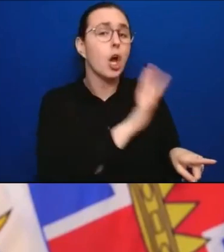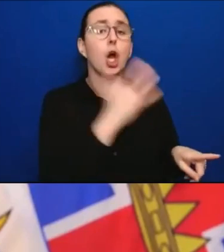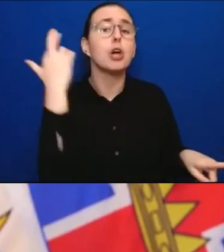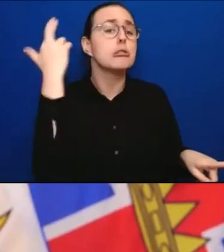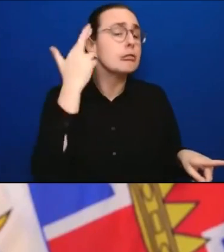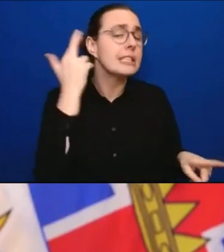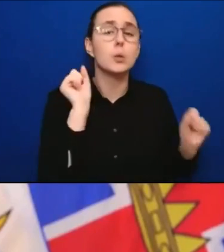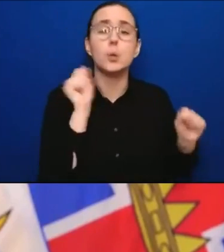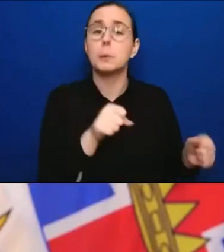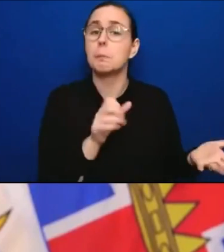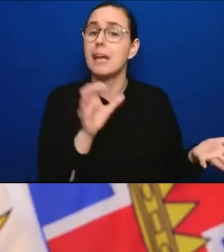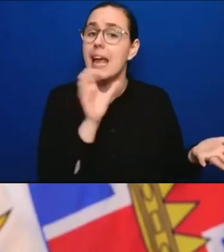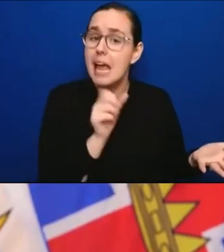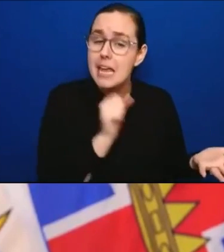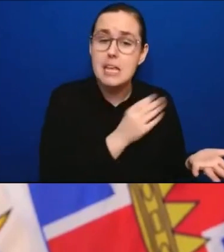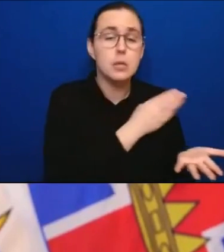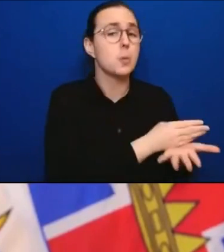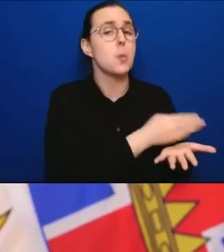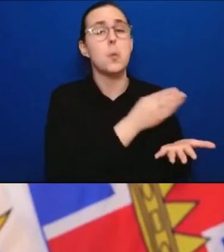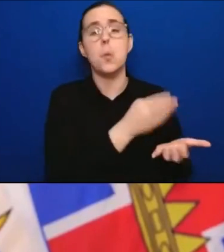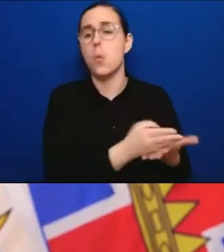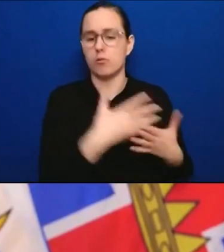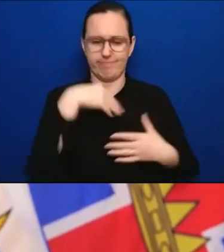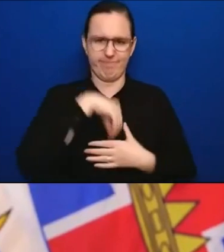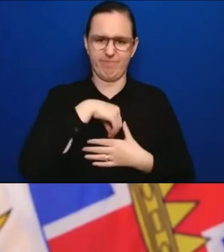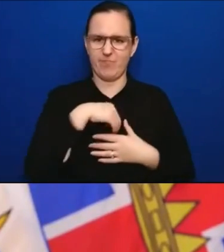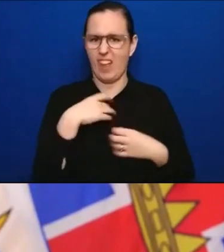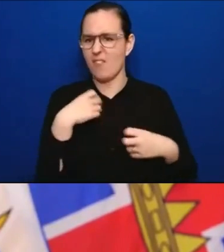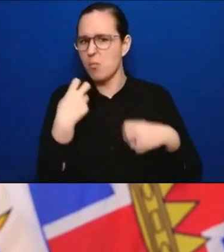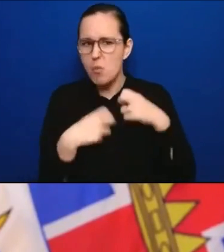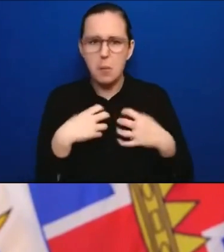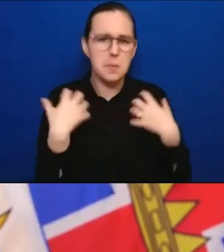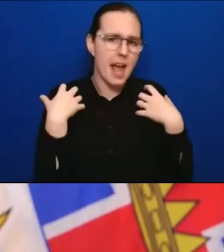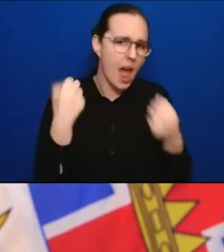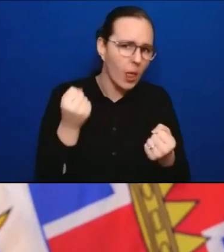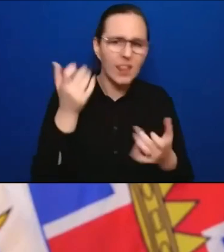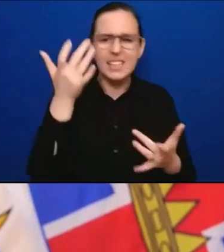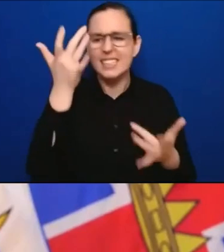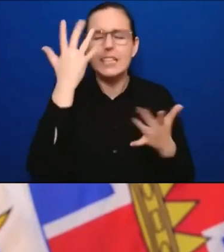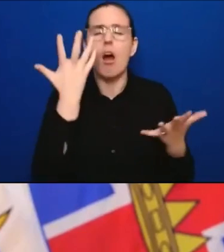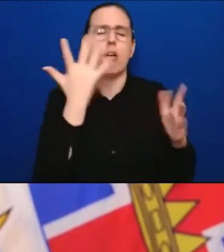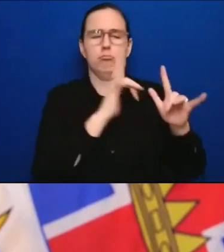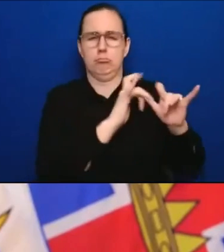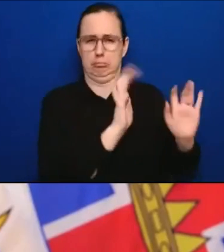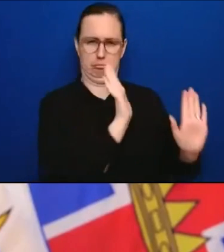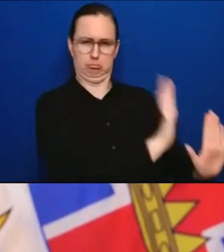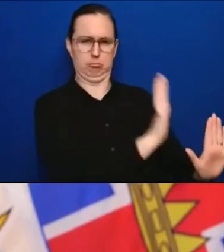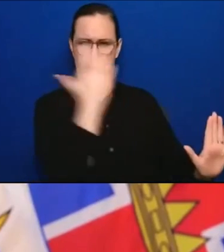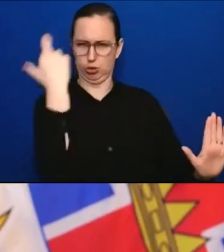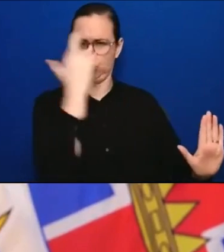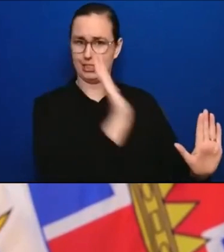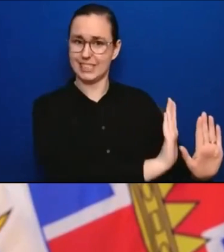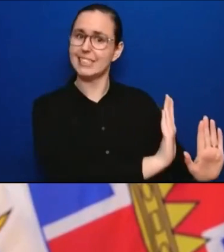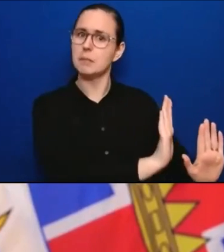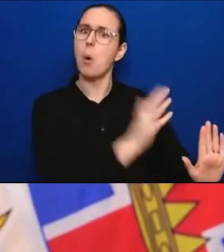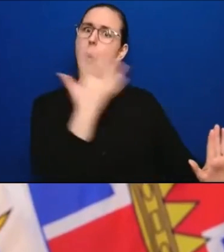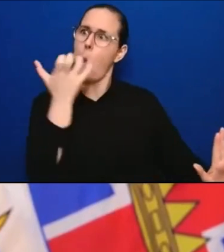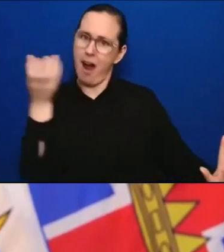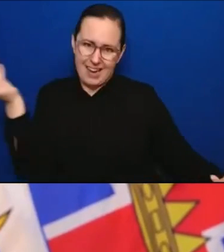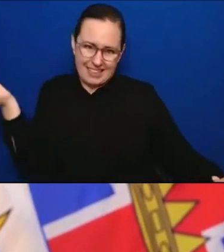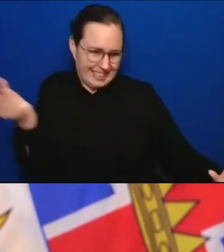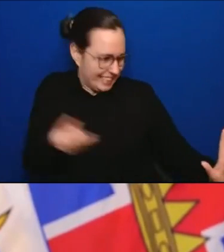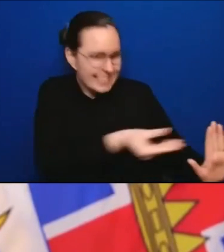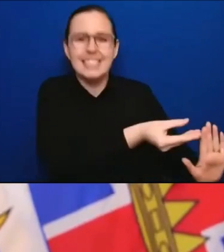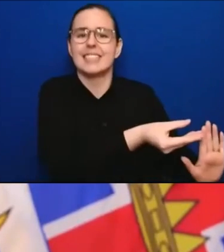distribution now that's started already that will be going out for children through schools. So they will be more available. And